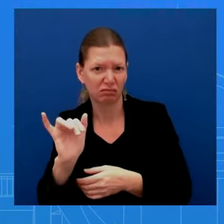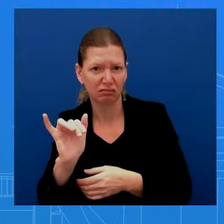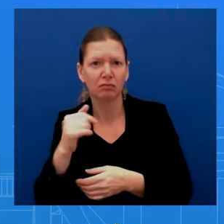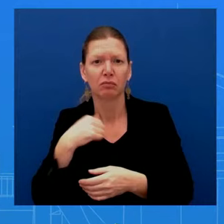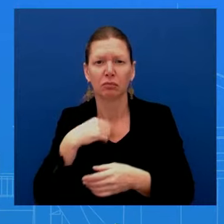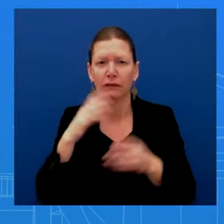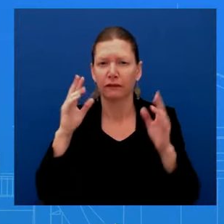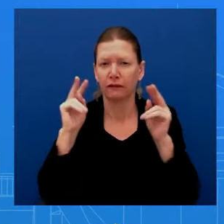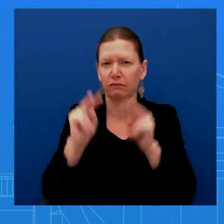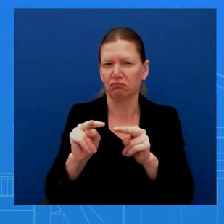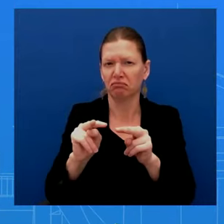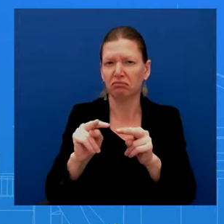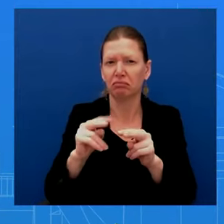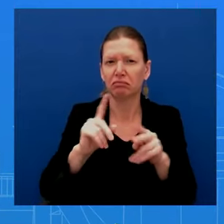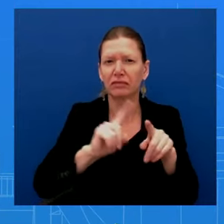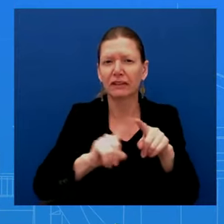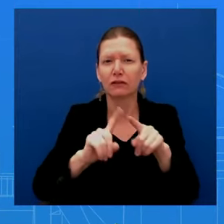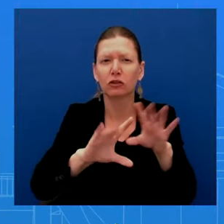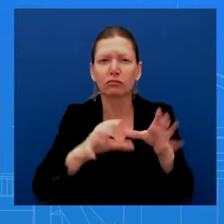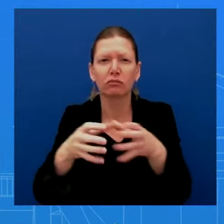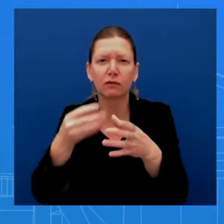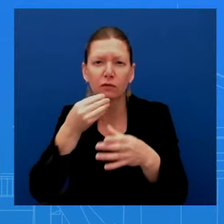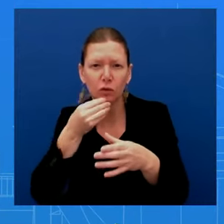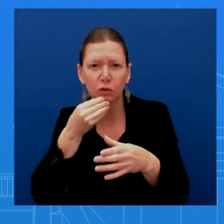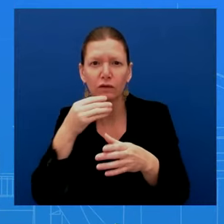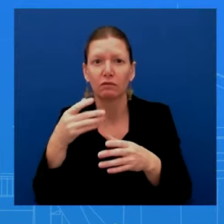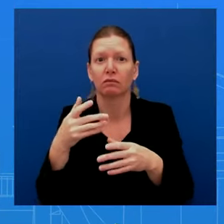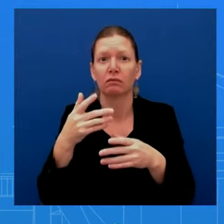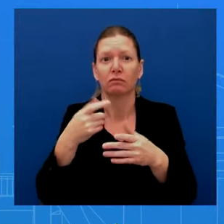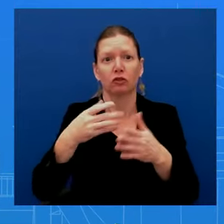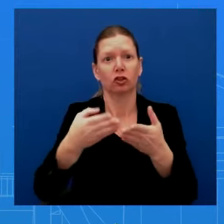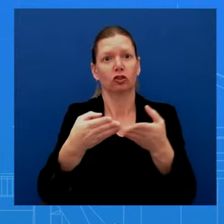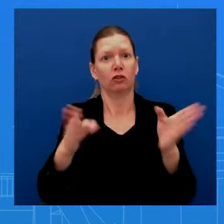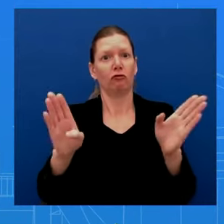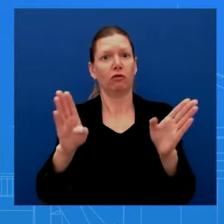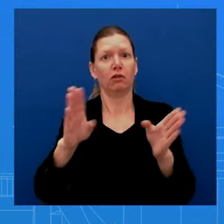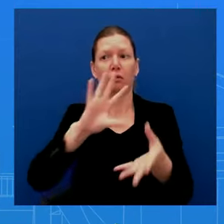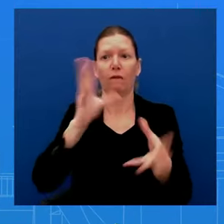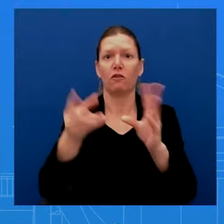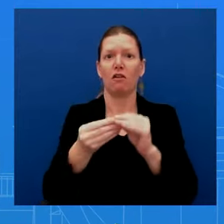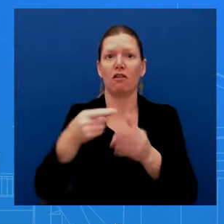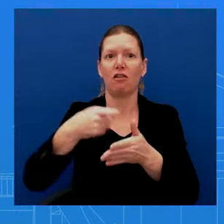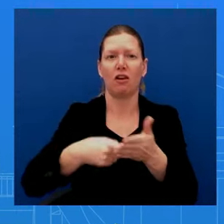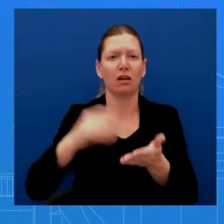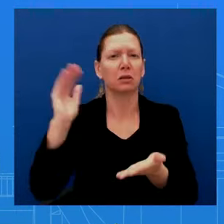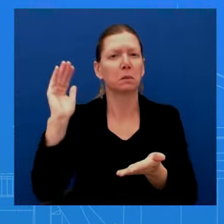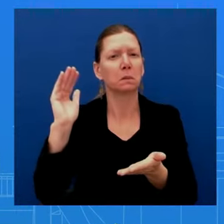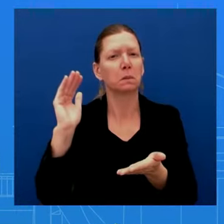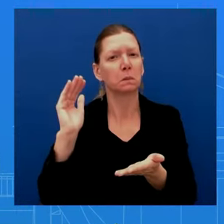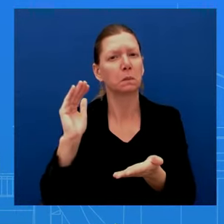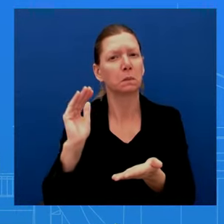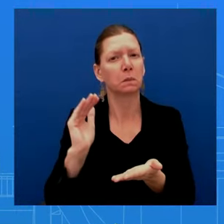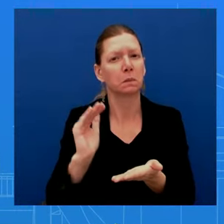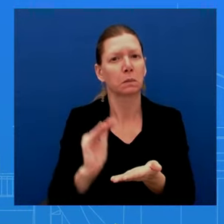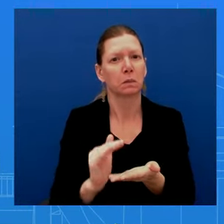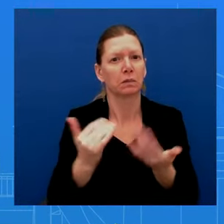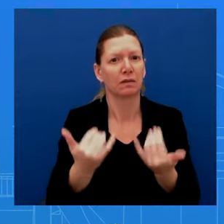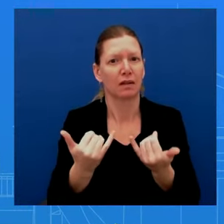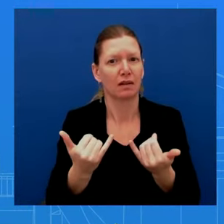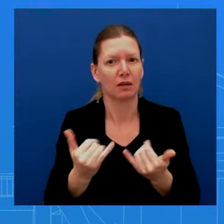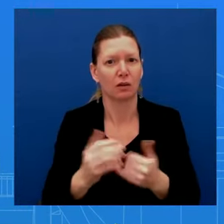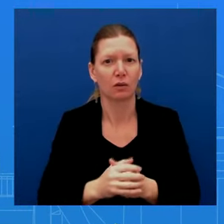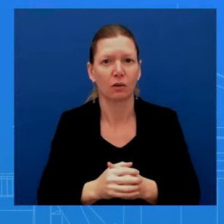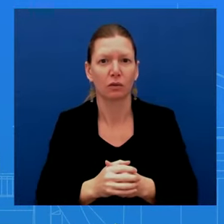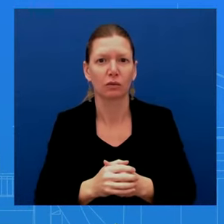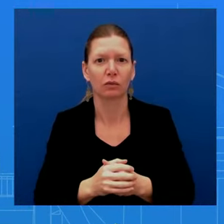over the year. But more generally, you know, when we think about the incredible progress in the economy, you know, if you look at